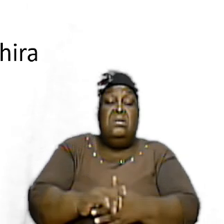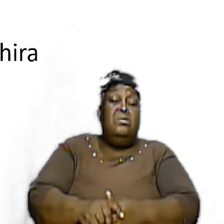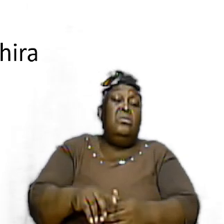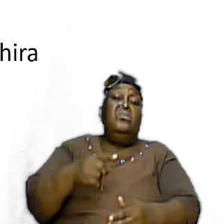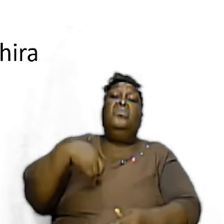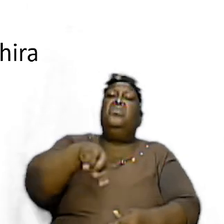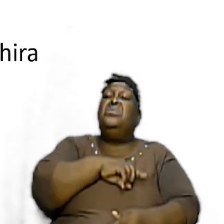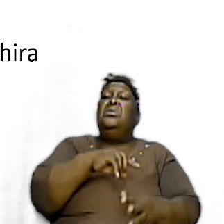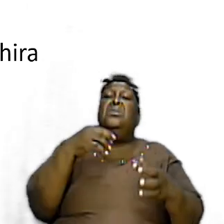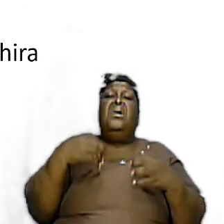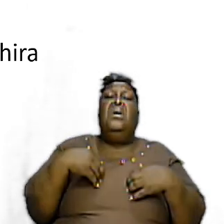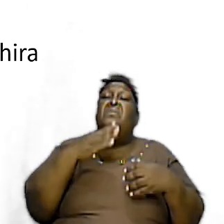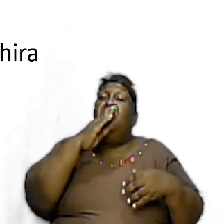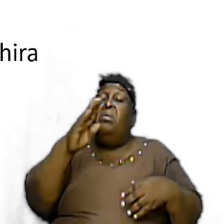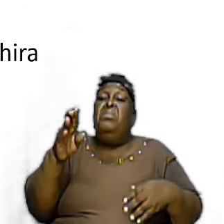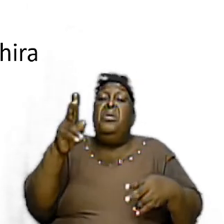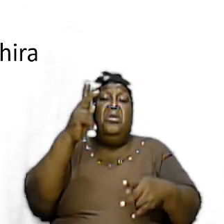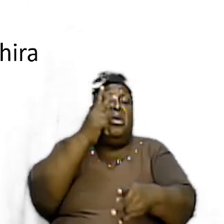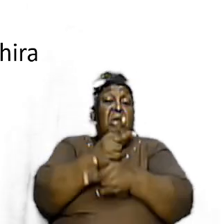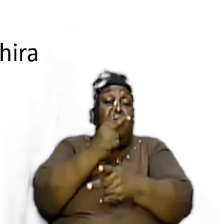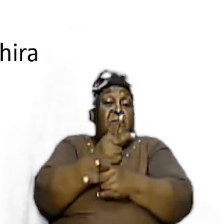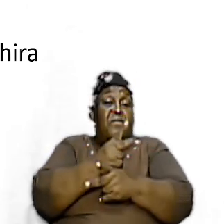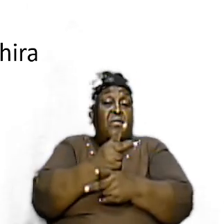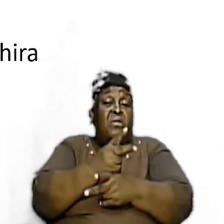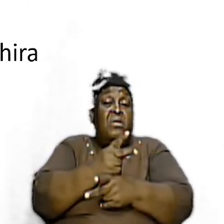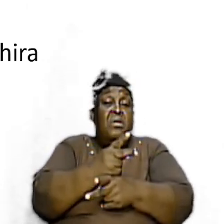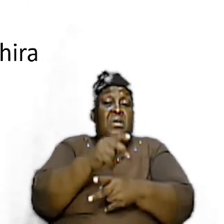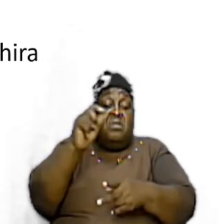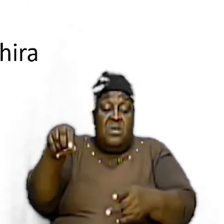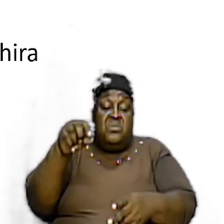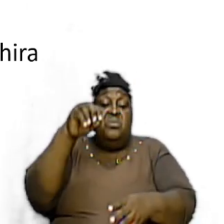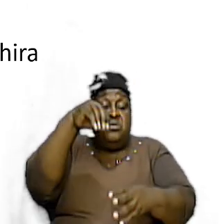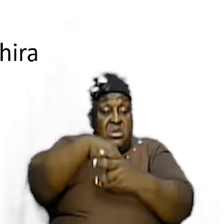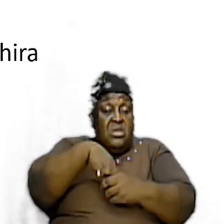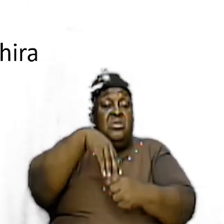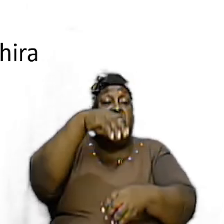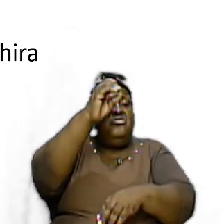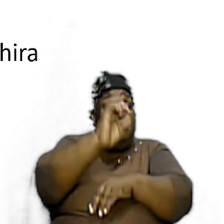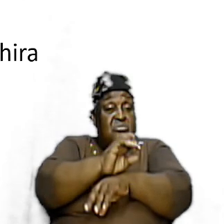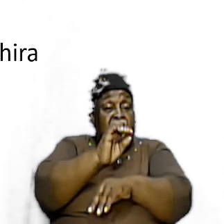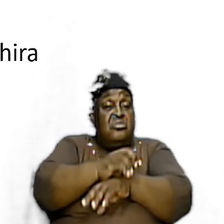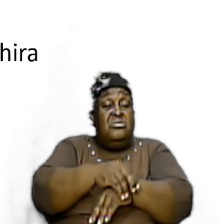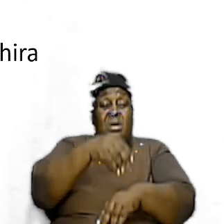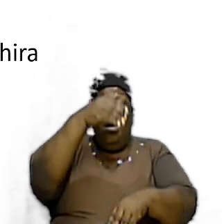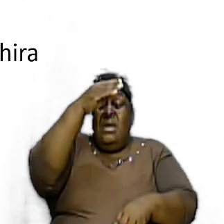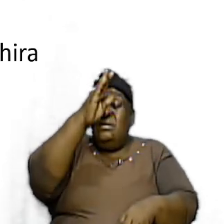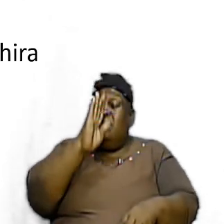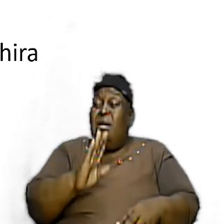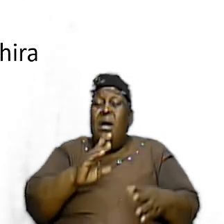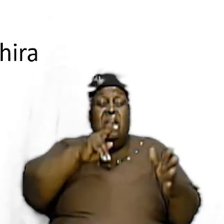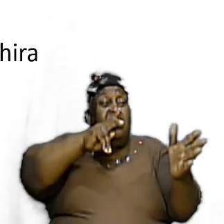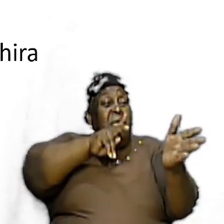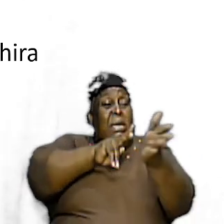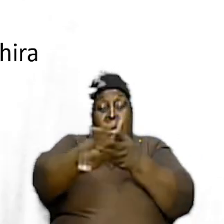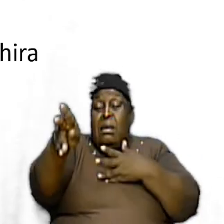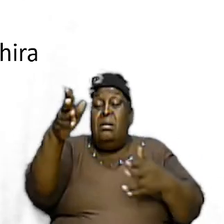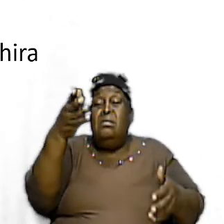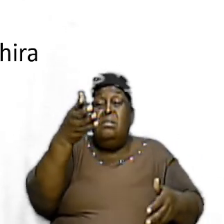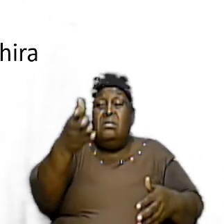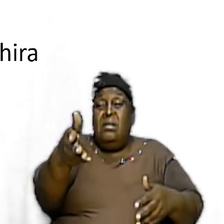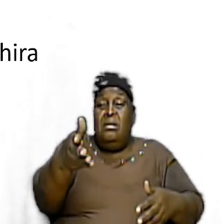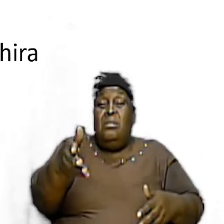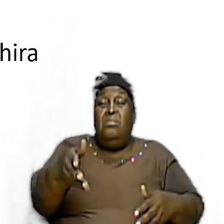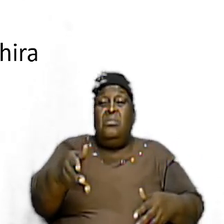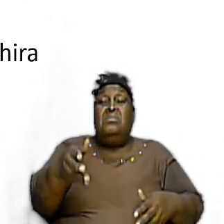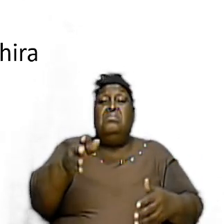we have to be very careful this was in the church and the Bible said God smote them dead notice that it is